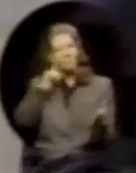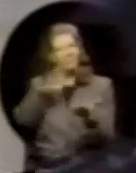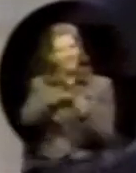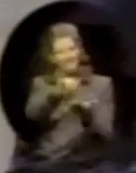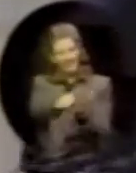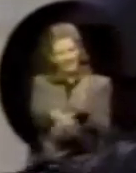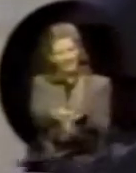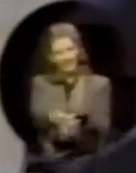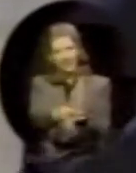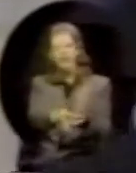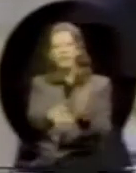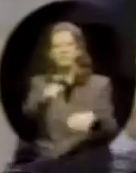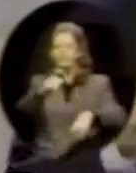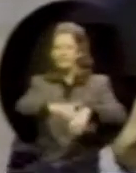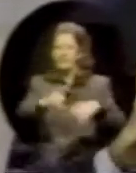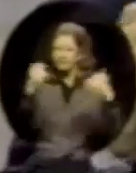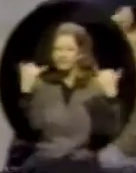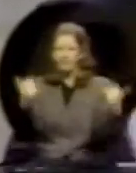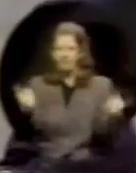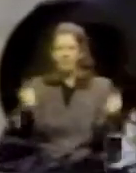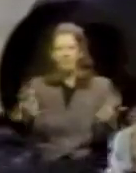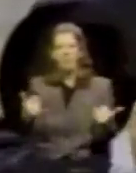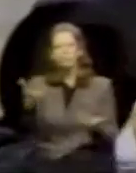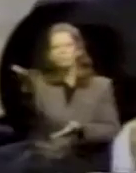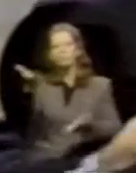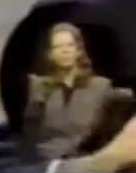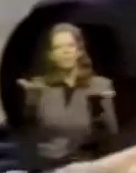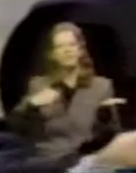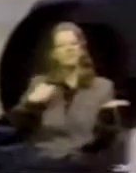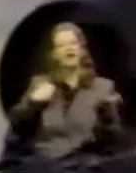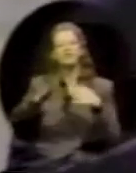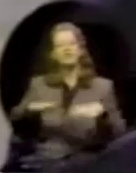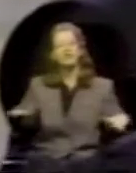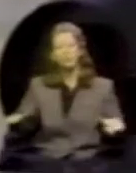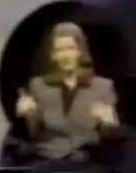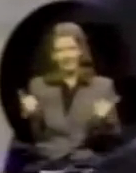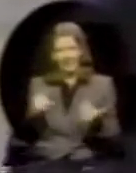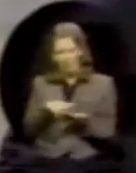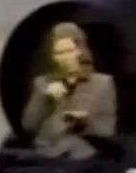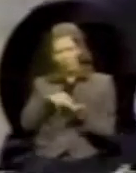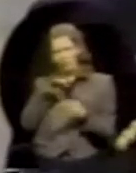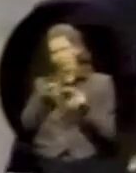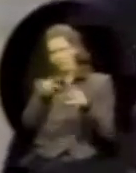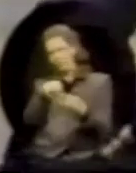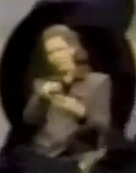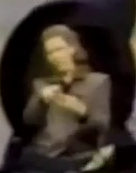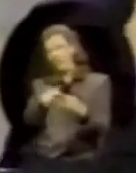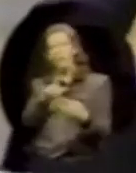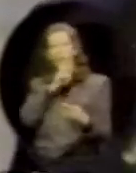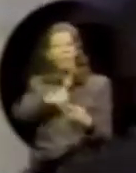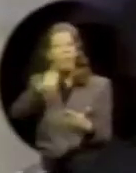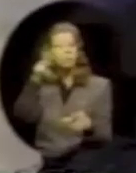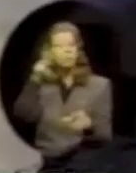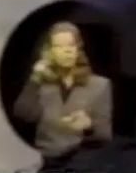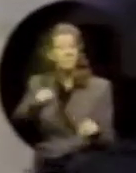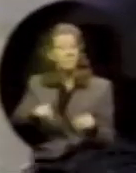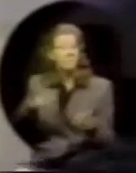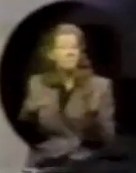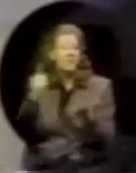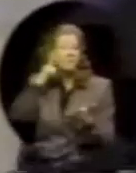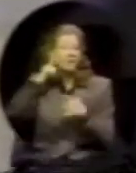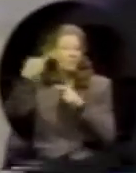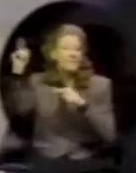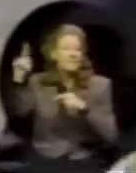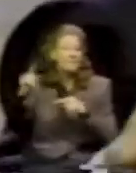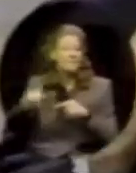technology whose time has come to serve young children just learning to read, older people who's hearing and hearing,